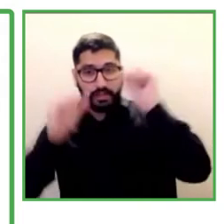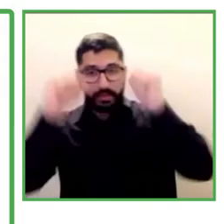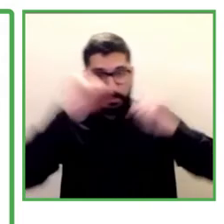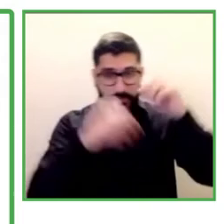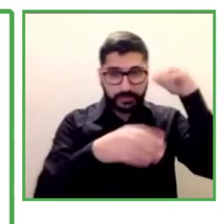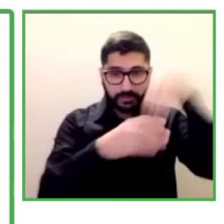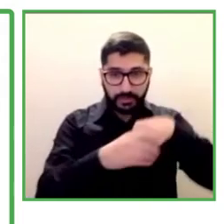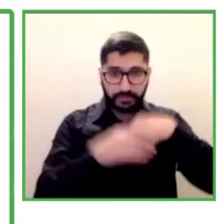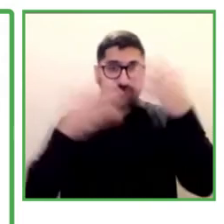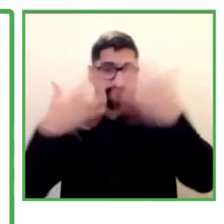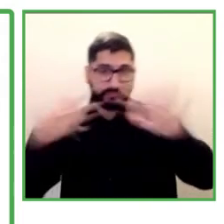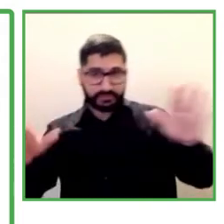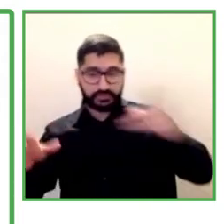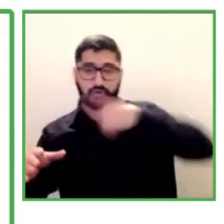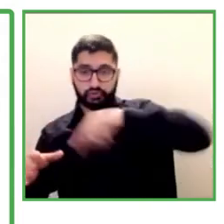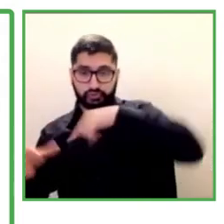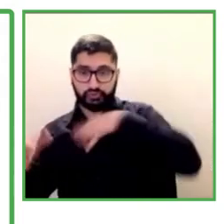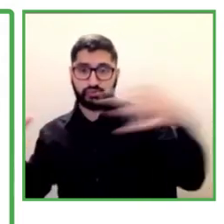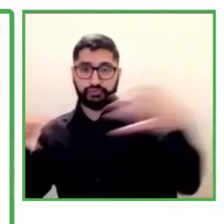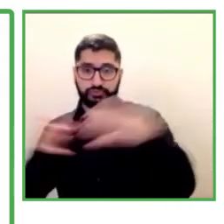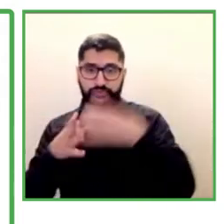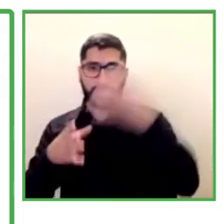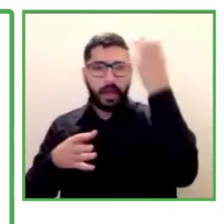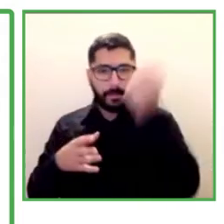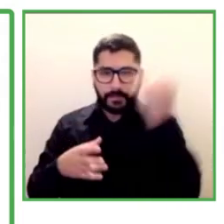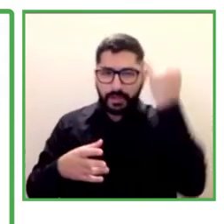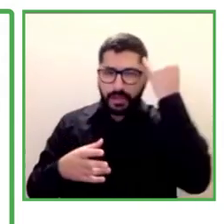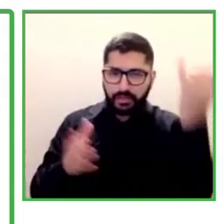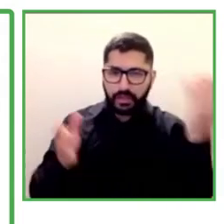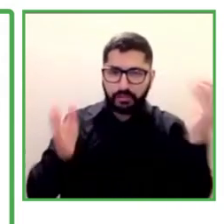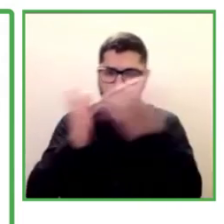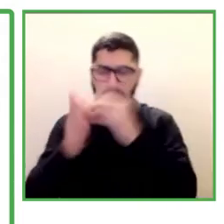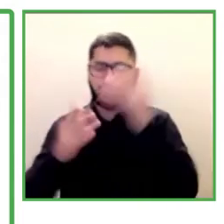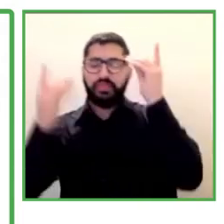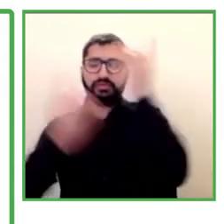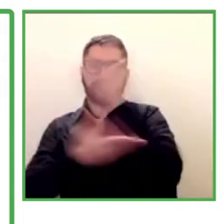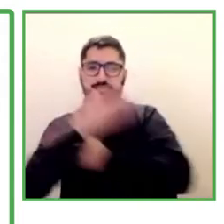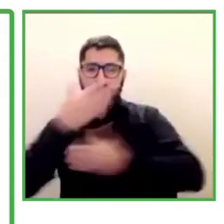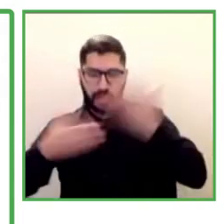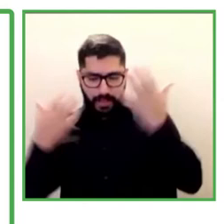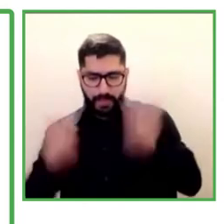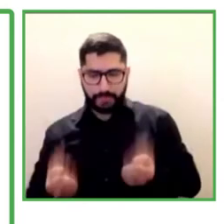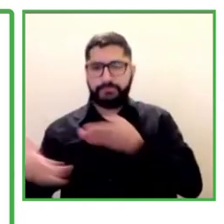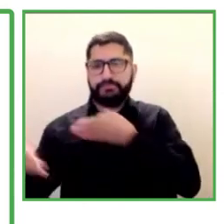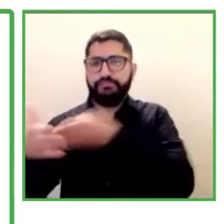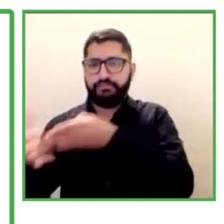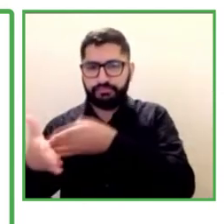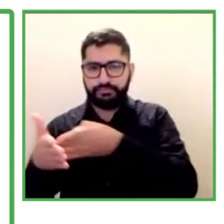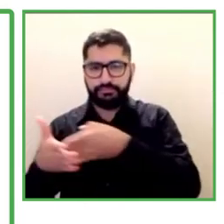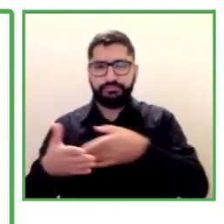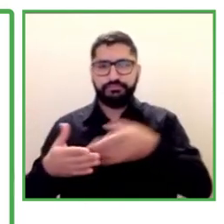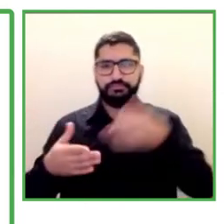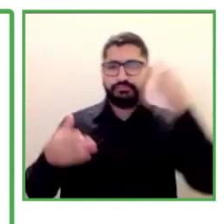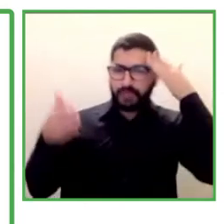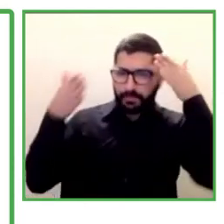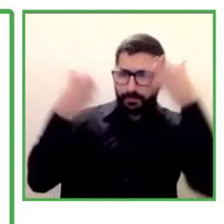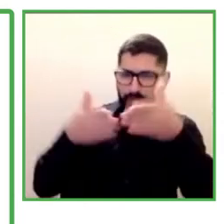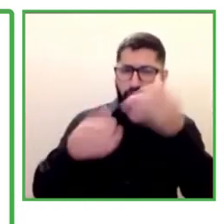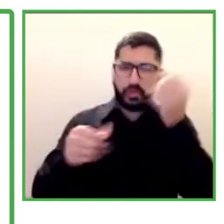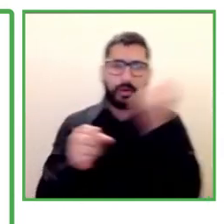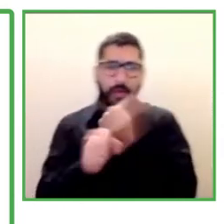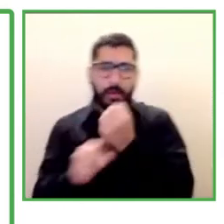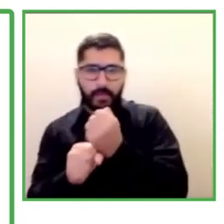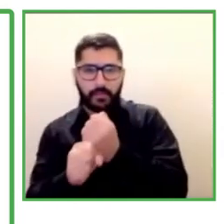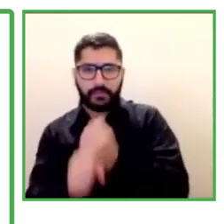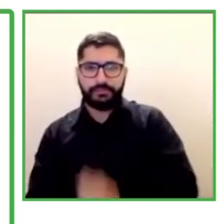people that have a disability because of an accident or a work related disease. In our lines of work, what we